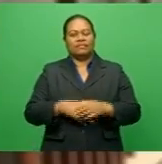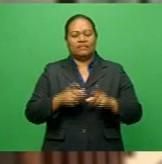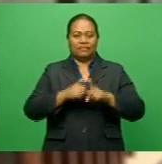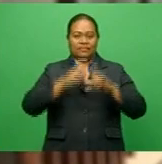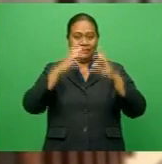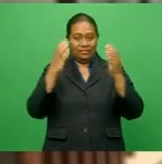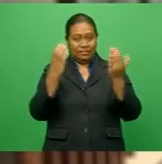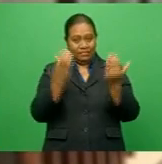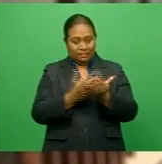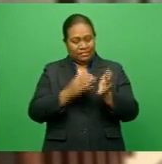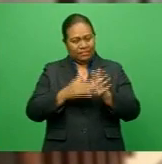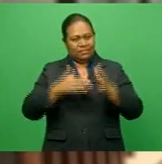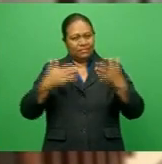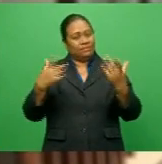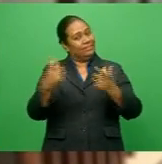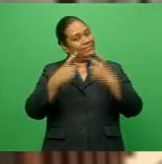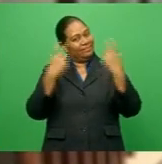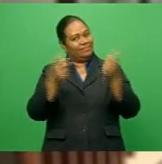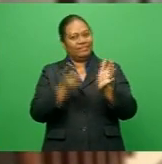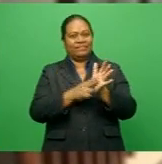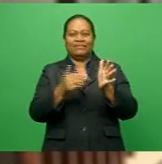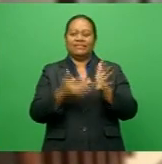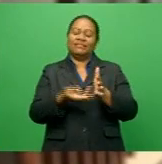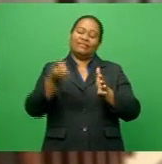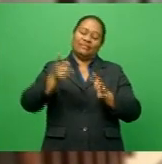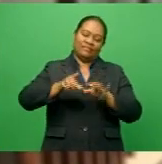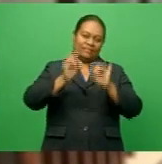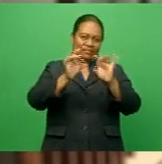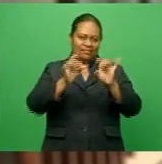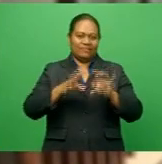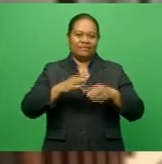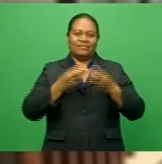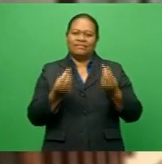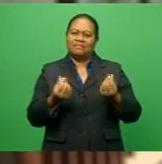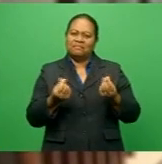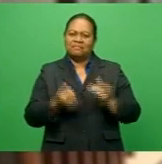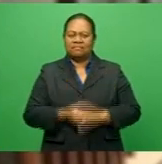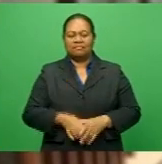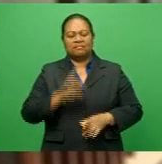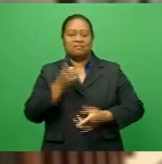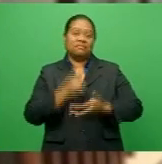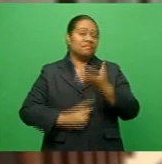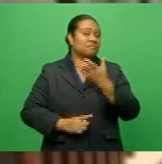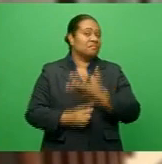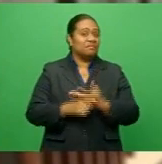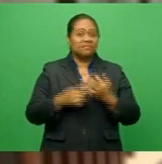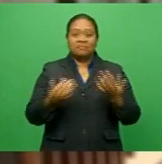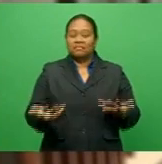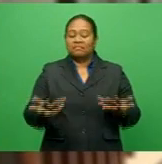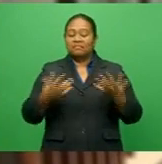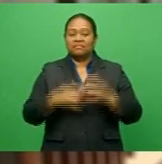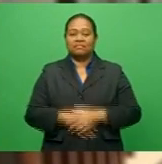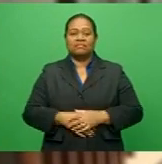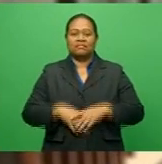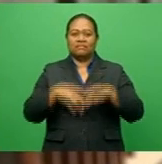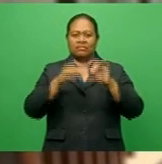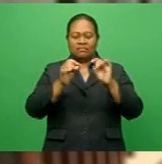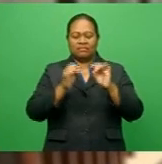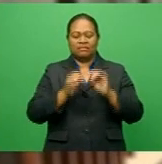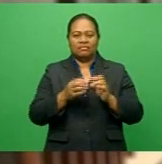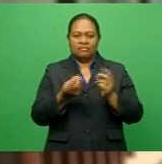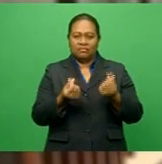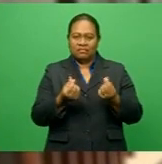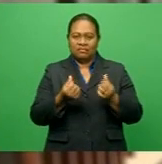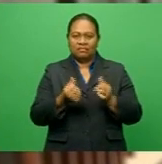typically brings cheer for the New Zealand and Aussie dollars, but the Aussie isn't getting any lift from the upbeat Aussie data that was released